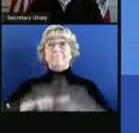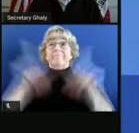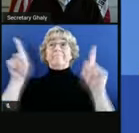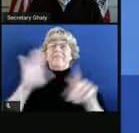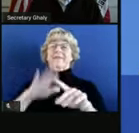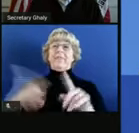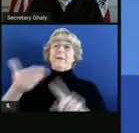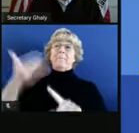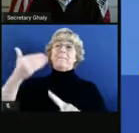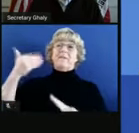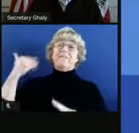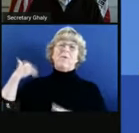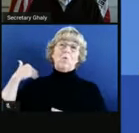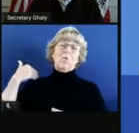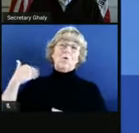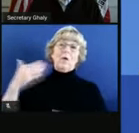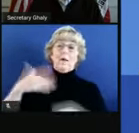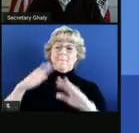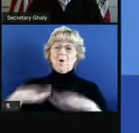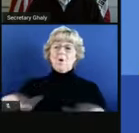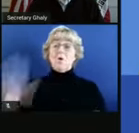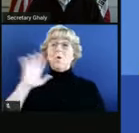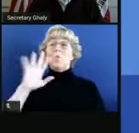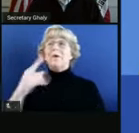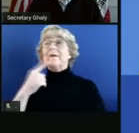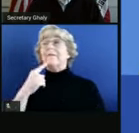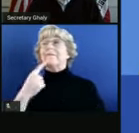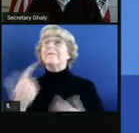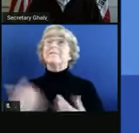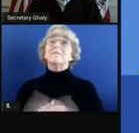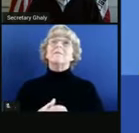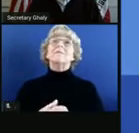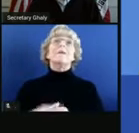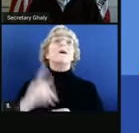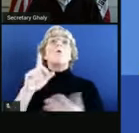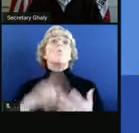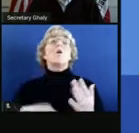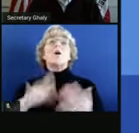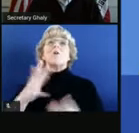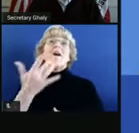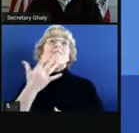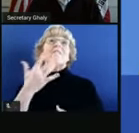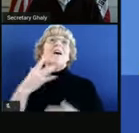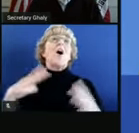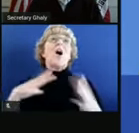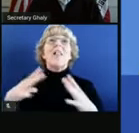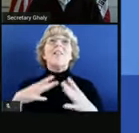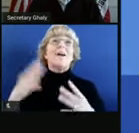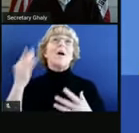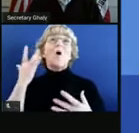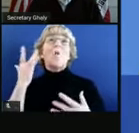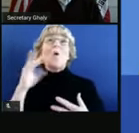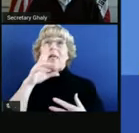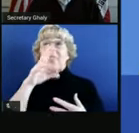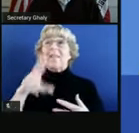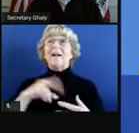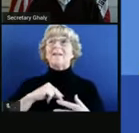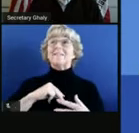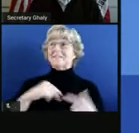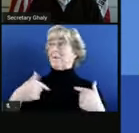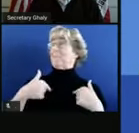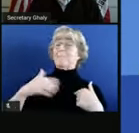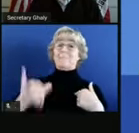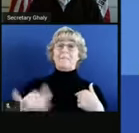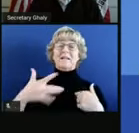years past. It is, my kids will say, they often quiz, well, what's your favorite holiday and why? And Thanksgiving is it for me.